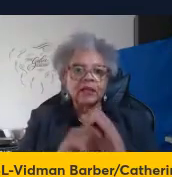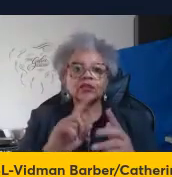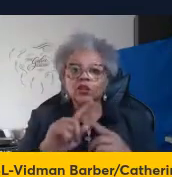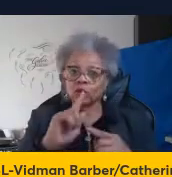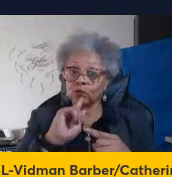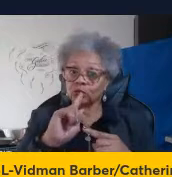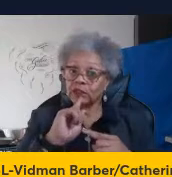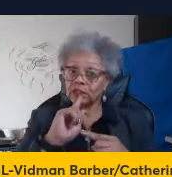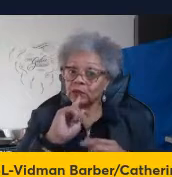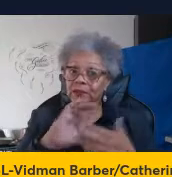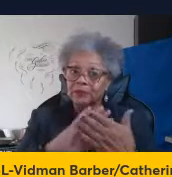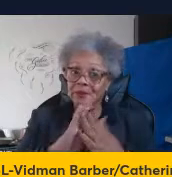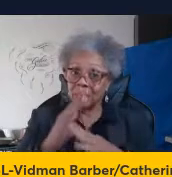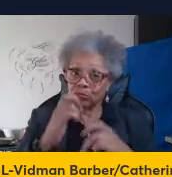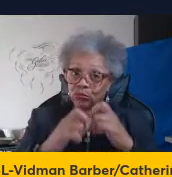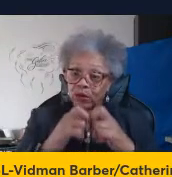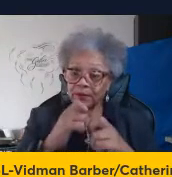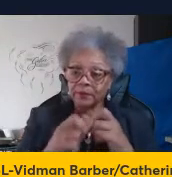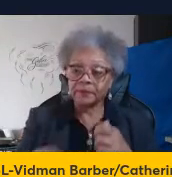really problematic.